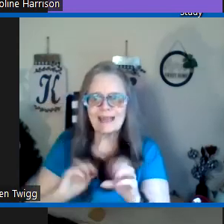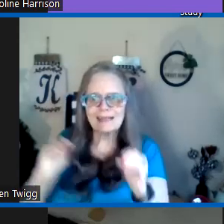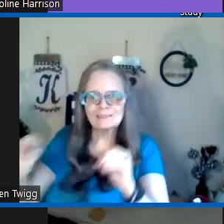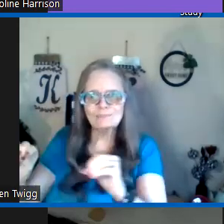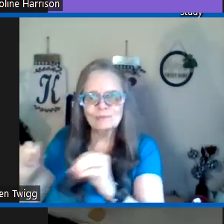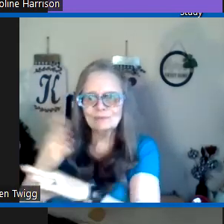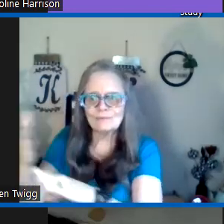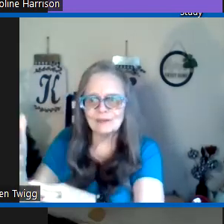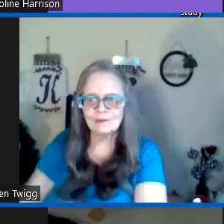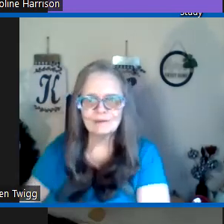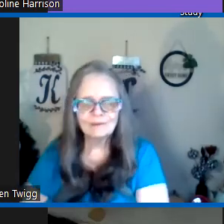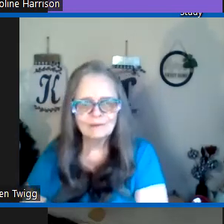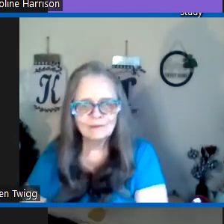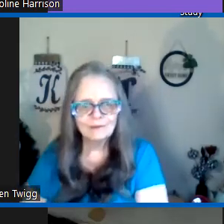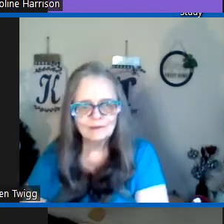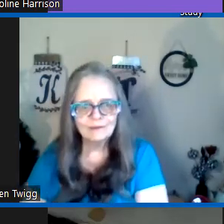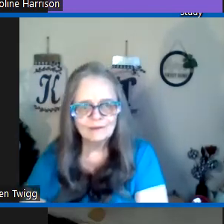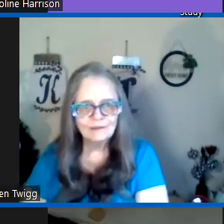was I actually moved there